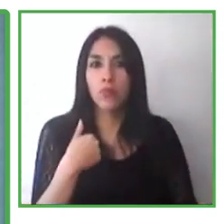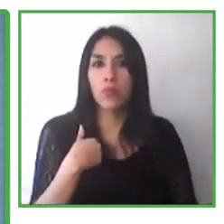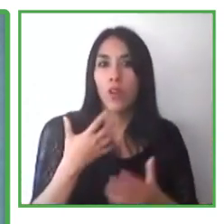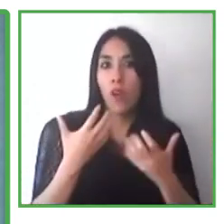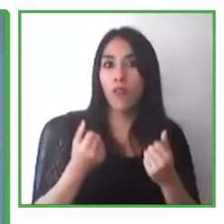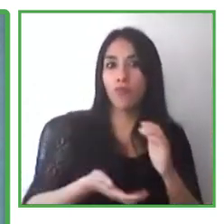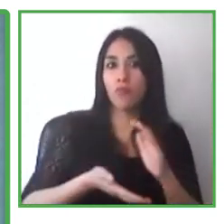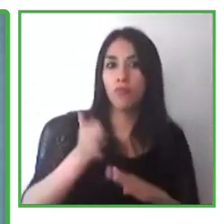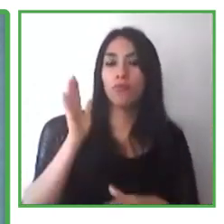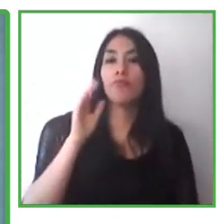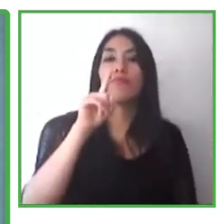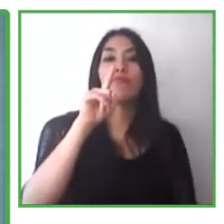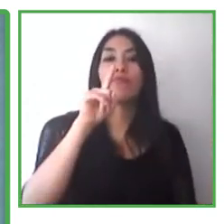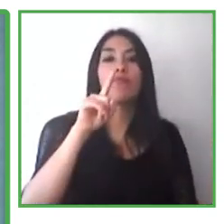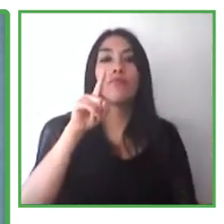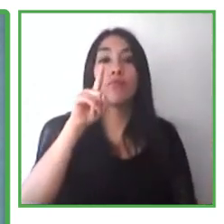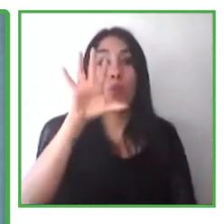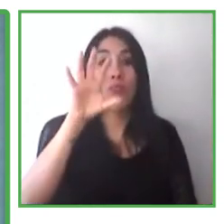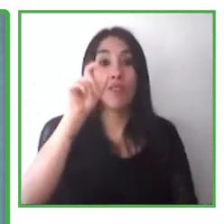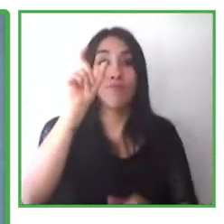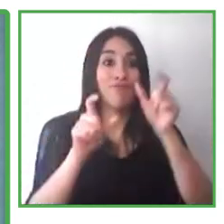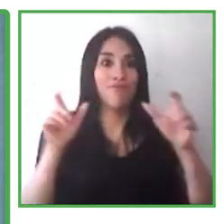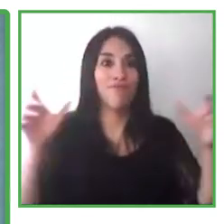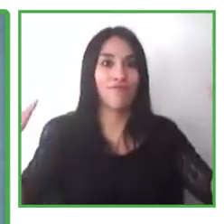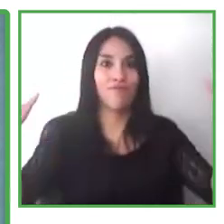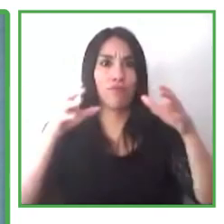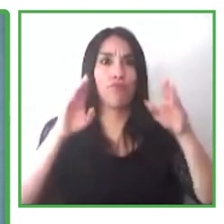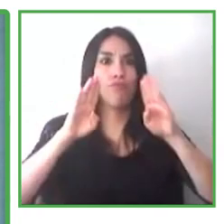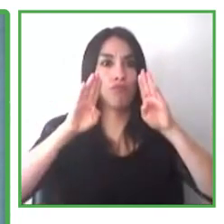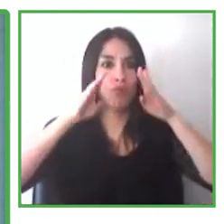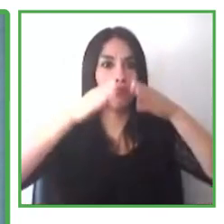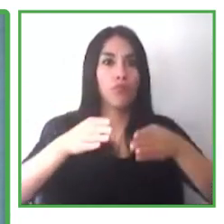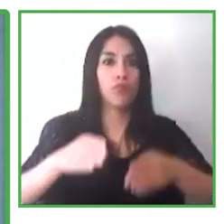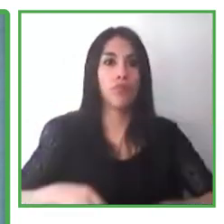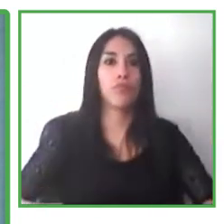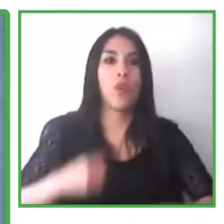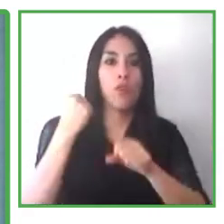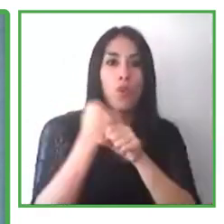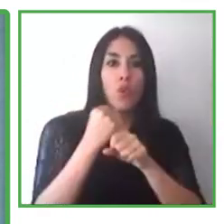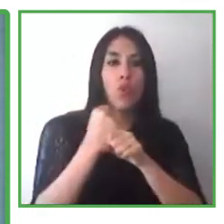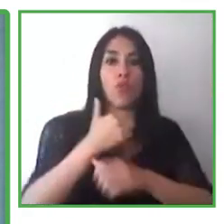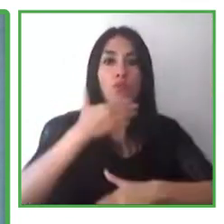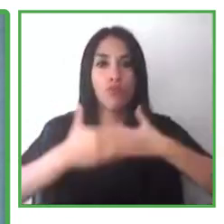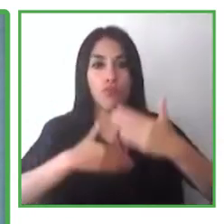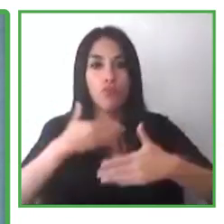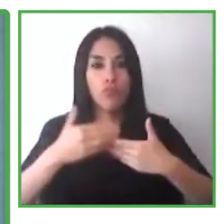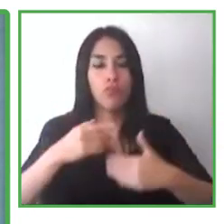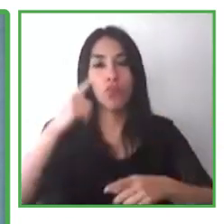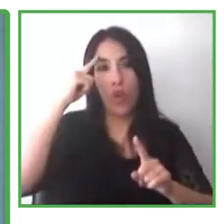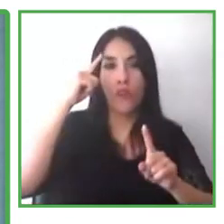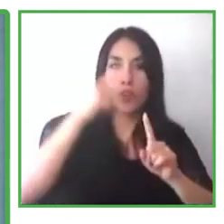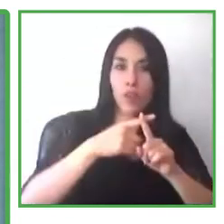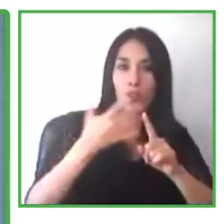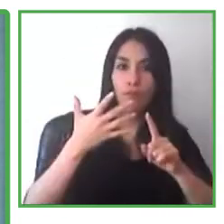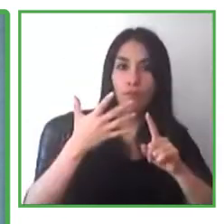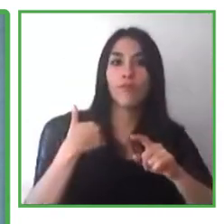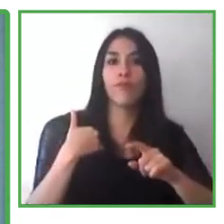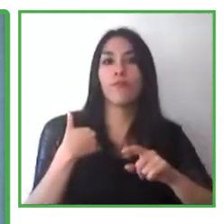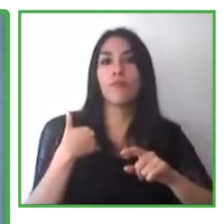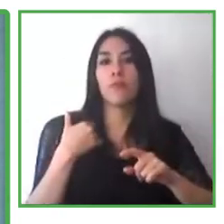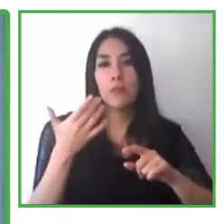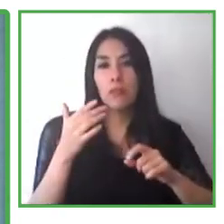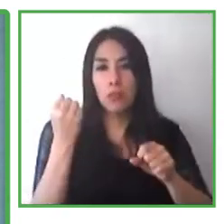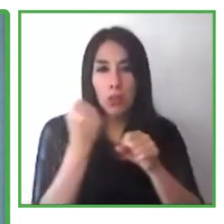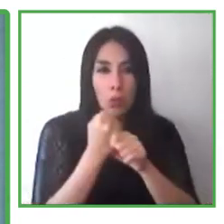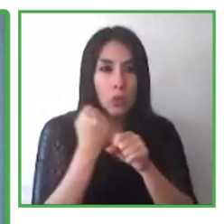the number of people, the employment of the number of people with an Autism Spectrum profile